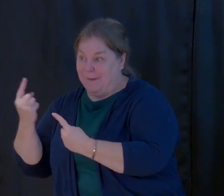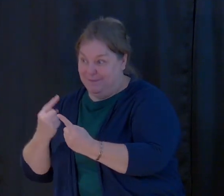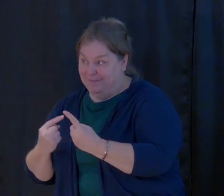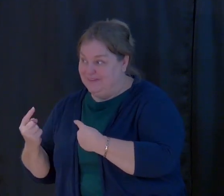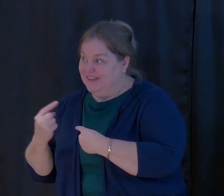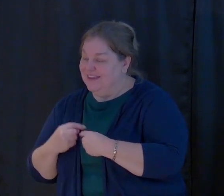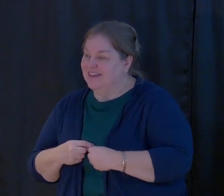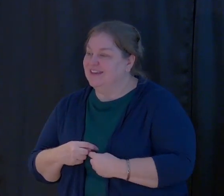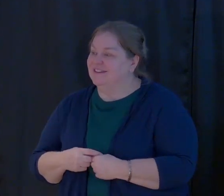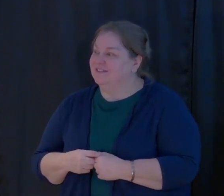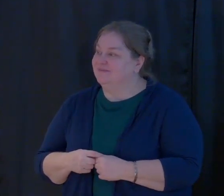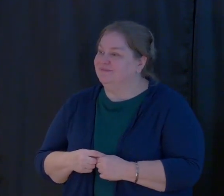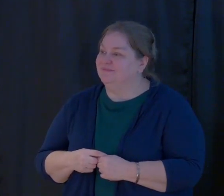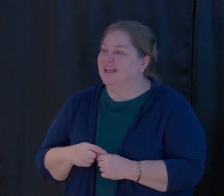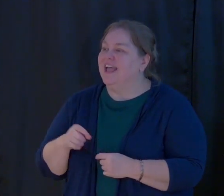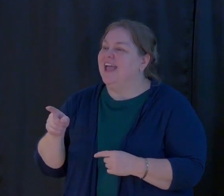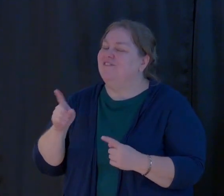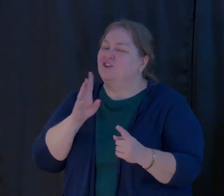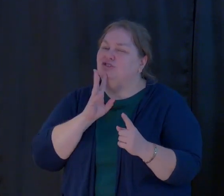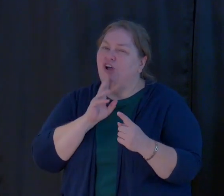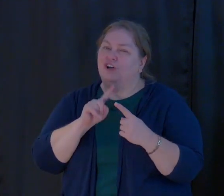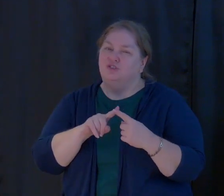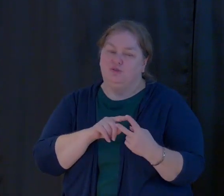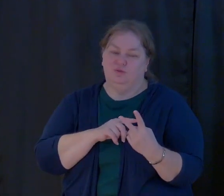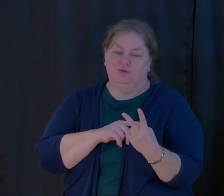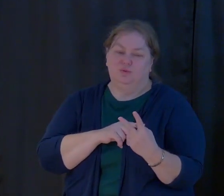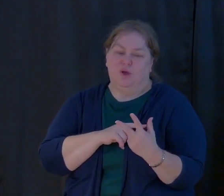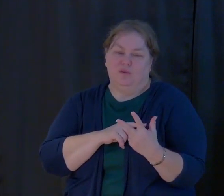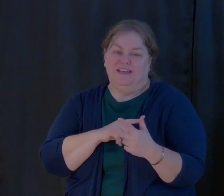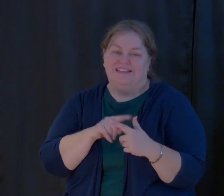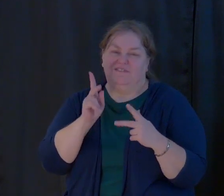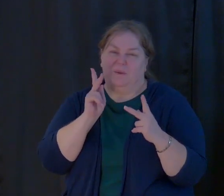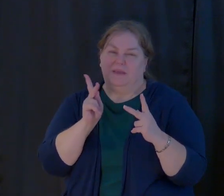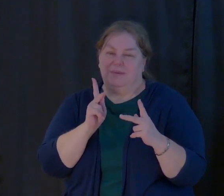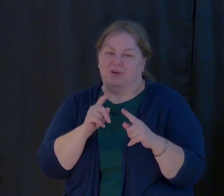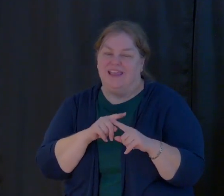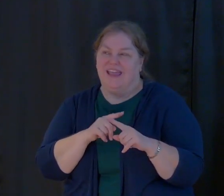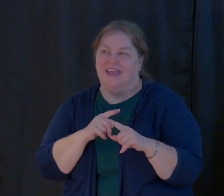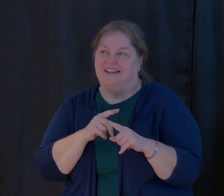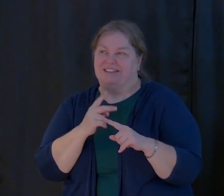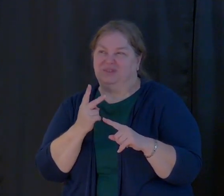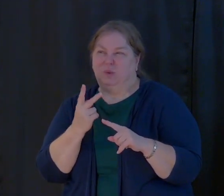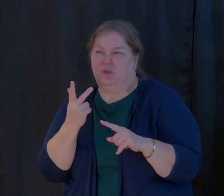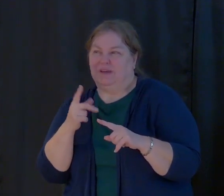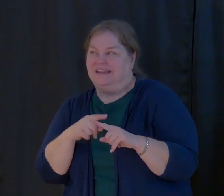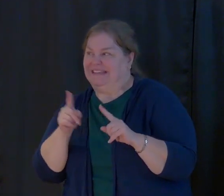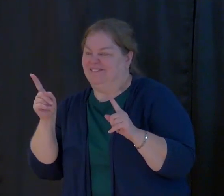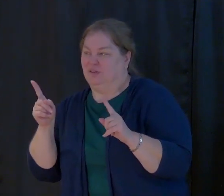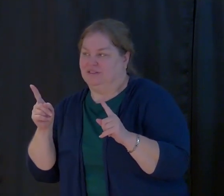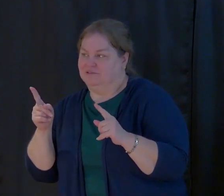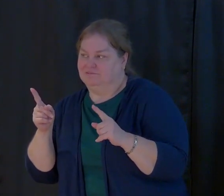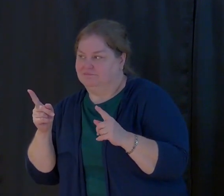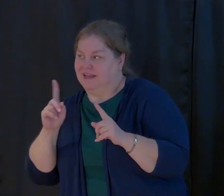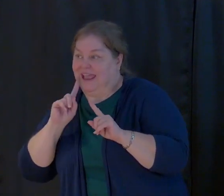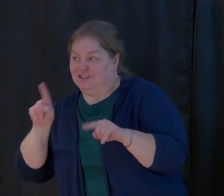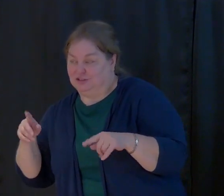talk to two or three different people, you'll get two or three different titles to this sermon today because I've given each of them a different title.